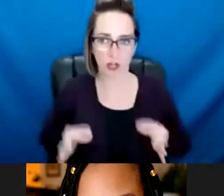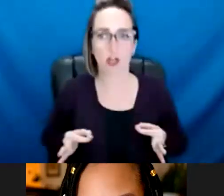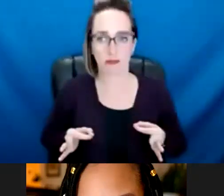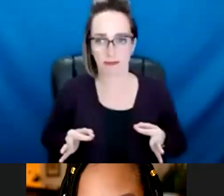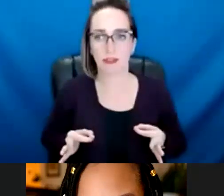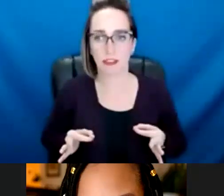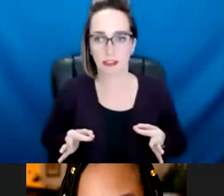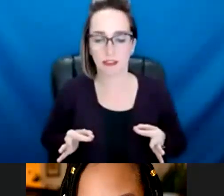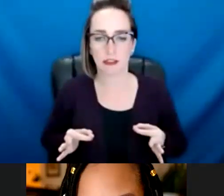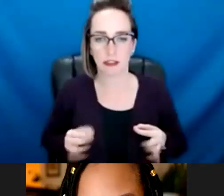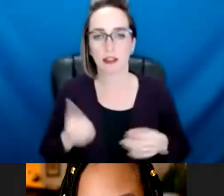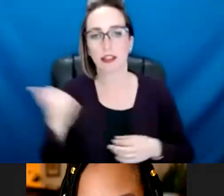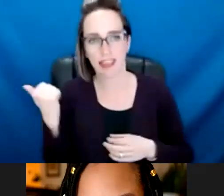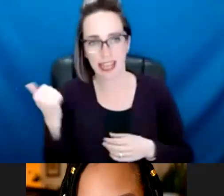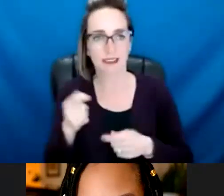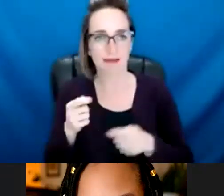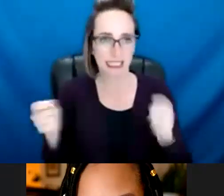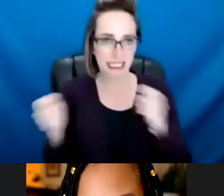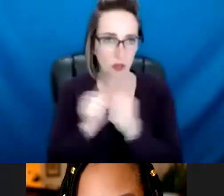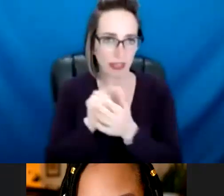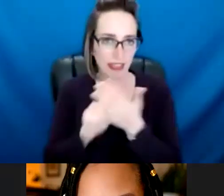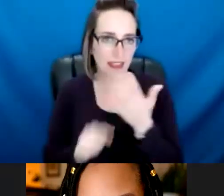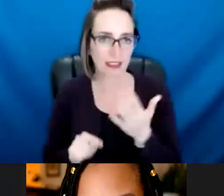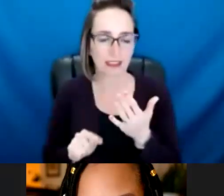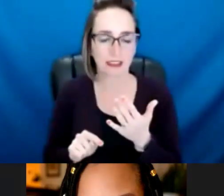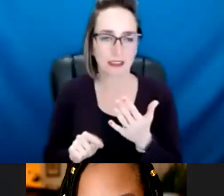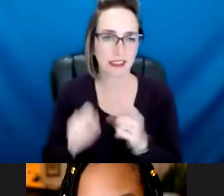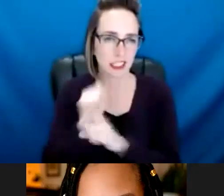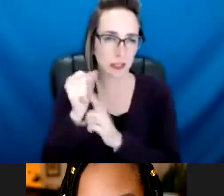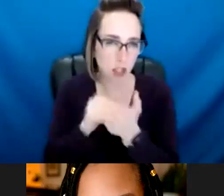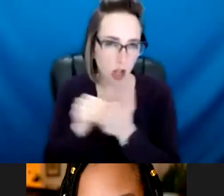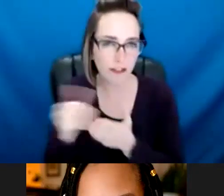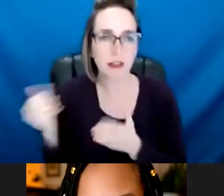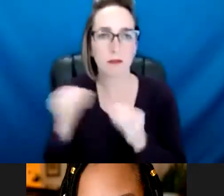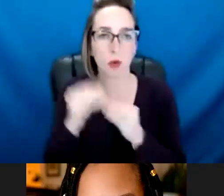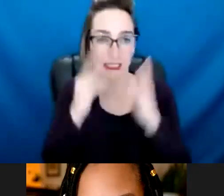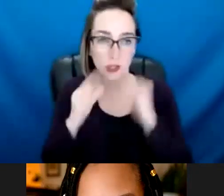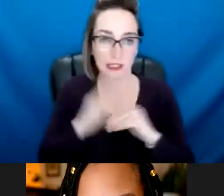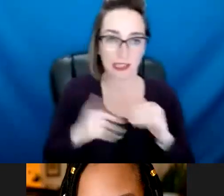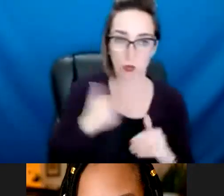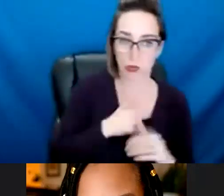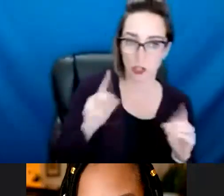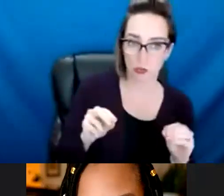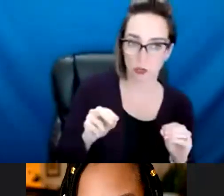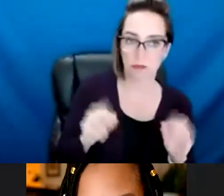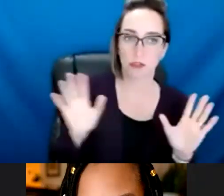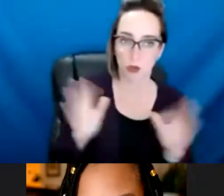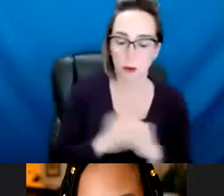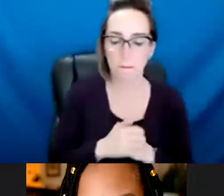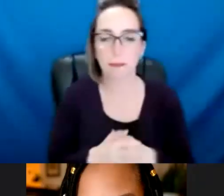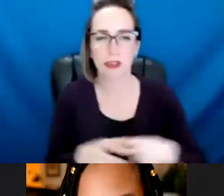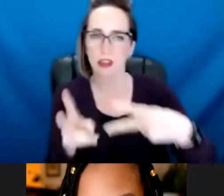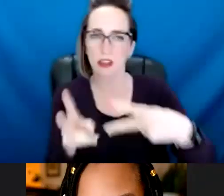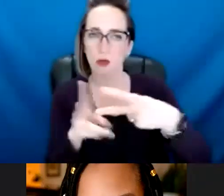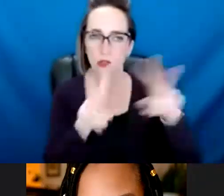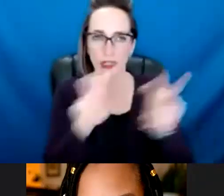these, uh, arbitration cases on the back end of these cases and have some good history. Um, so those are the two issues that I want to